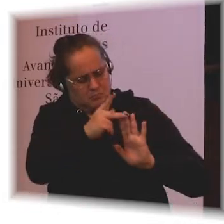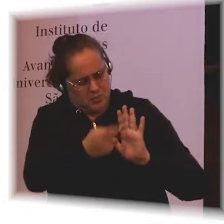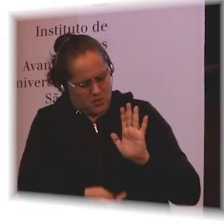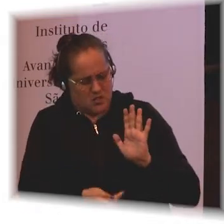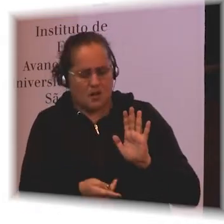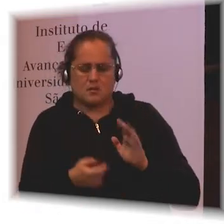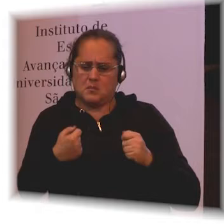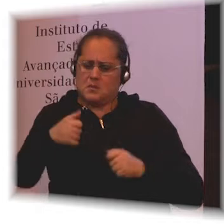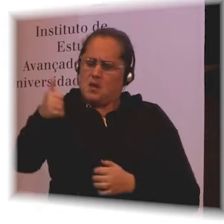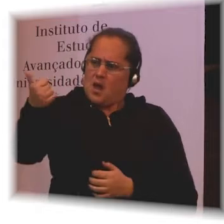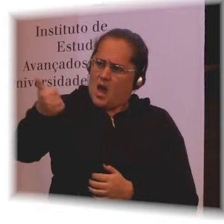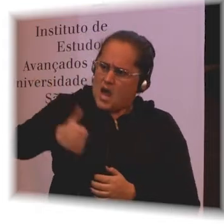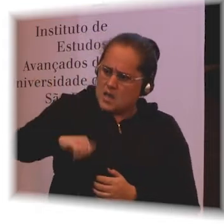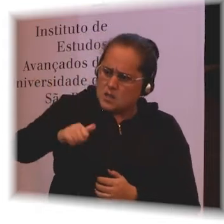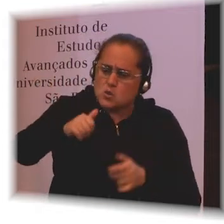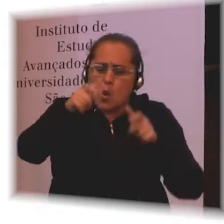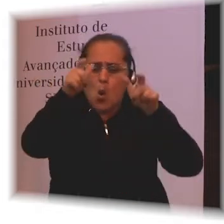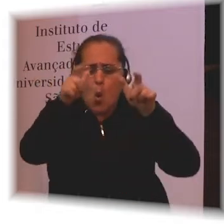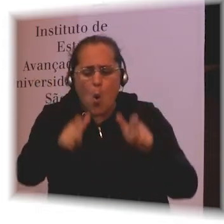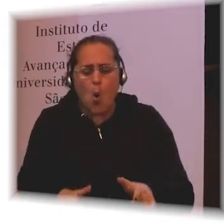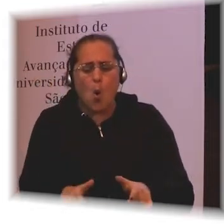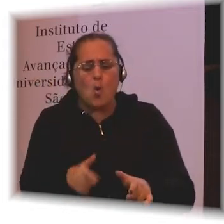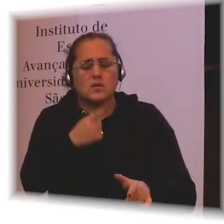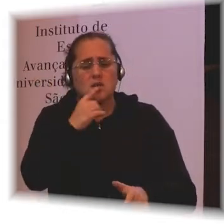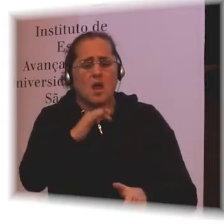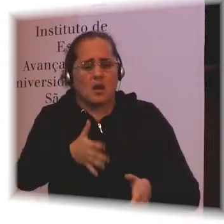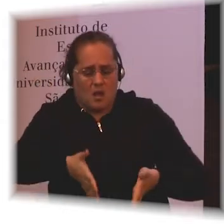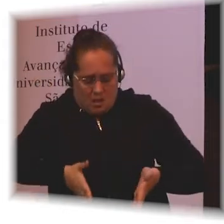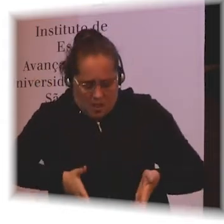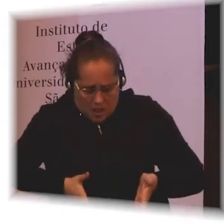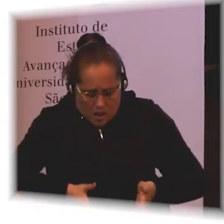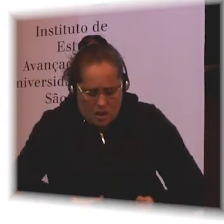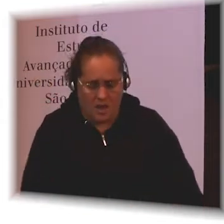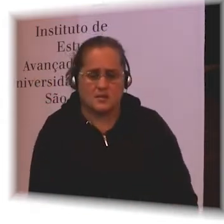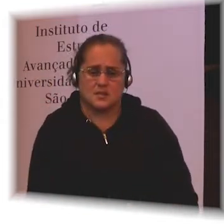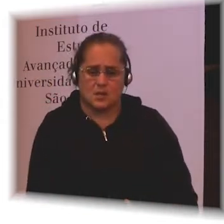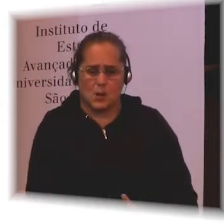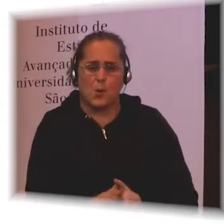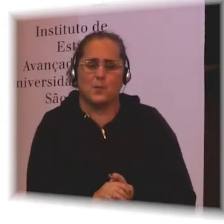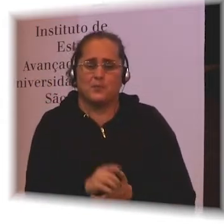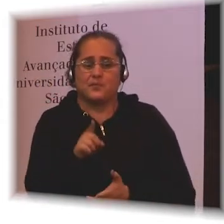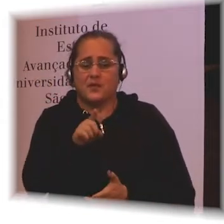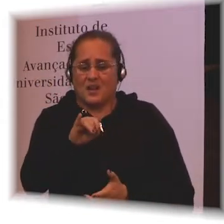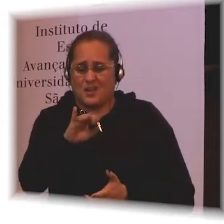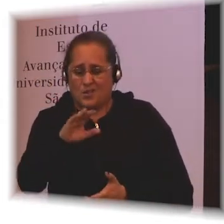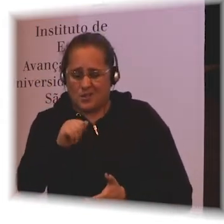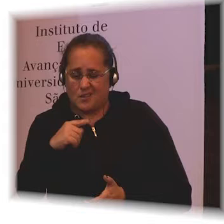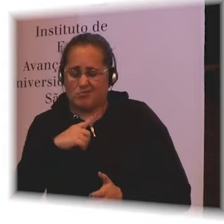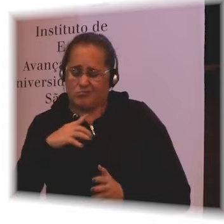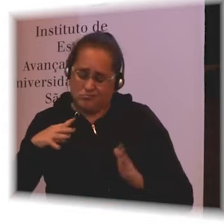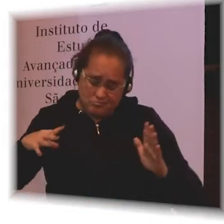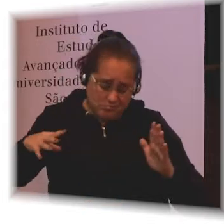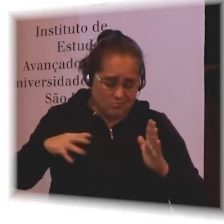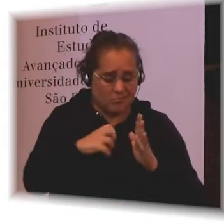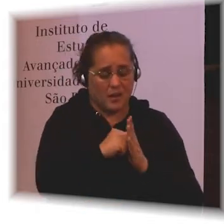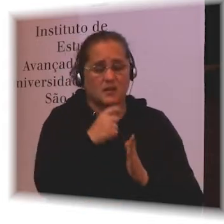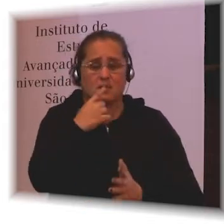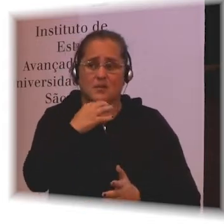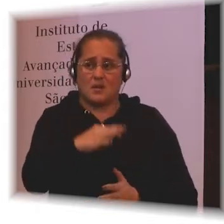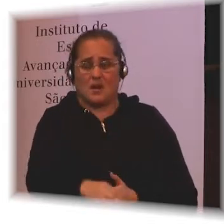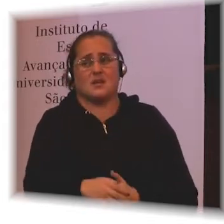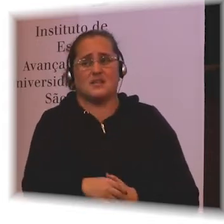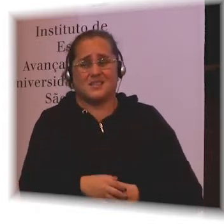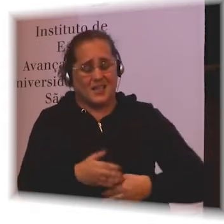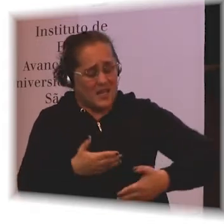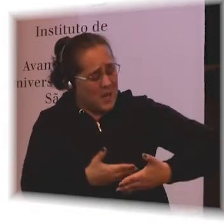baby with congenital Zika syndrome. The syndrome has a big impact on the baby. And that baby has a big impact on the family. And it has an